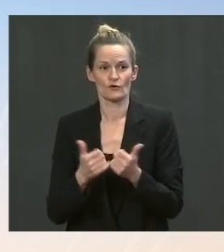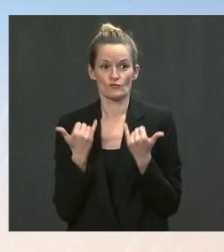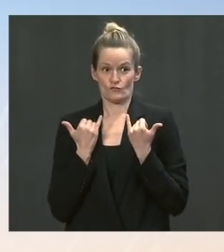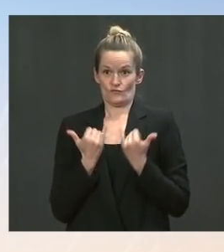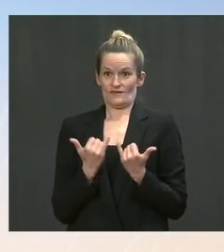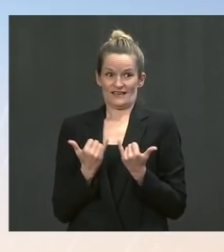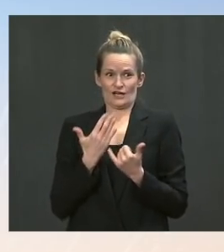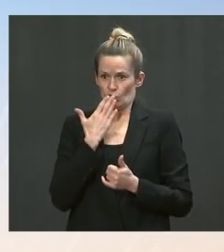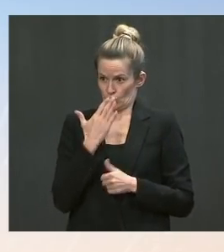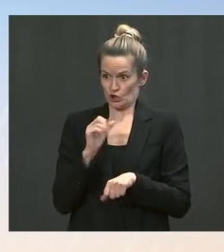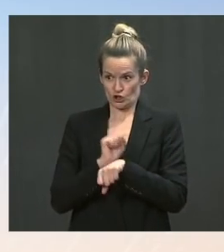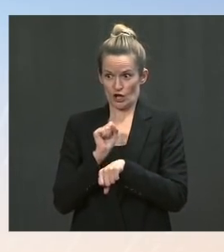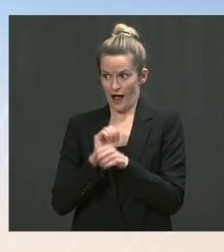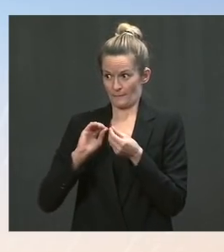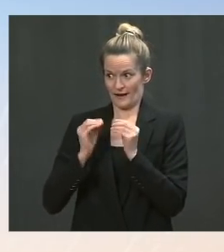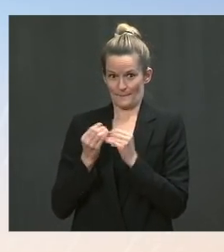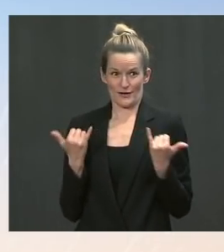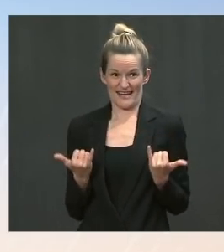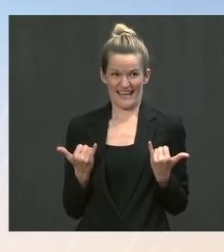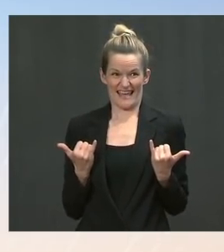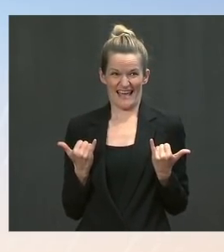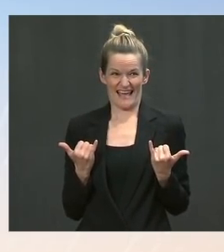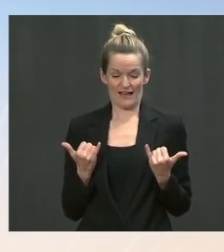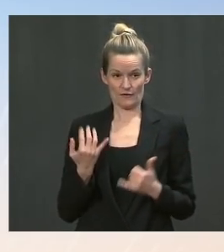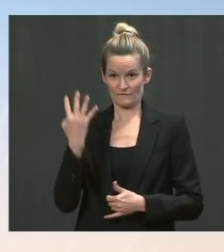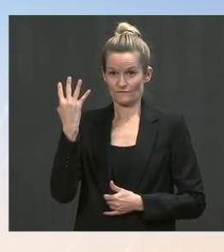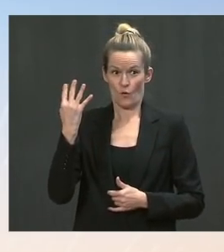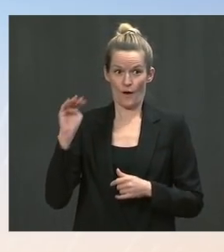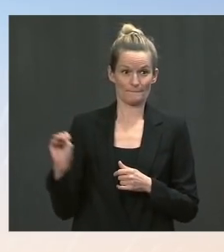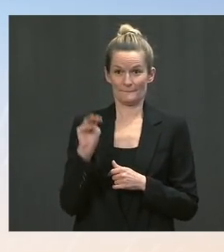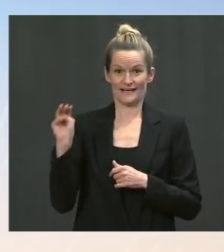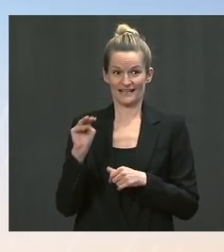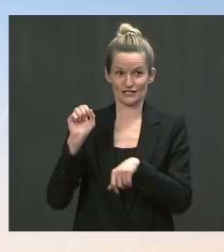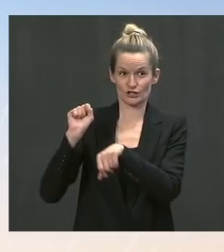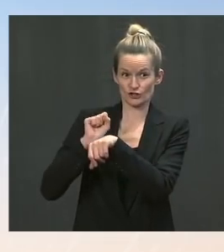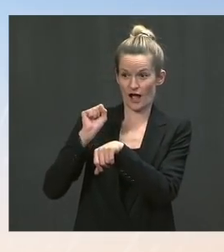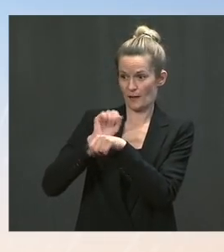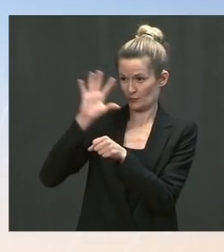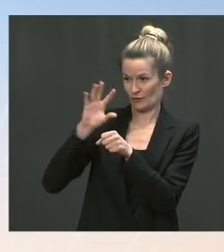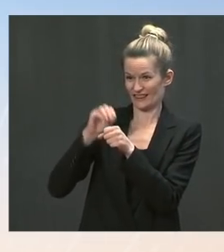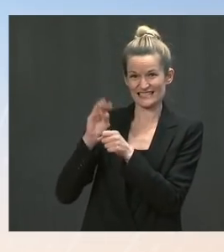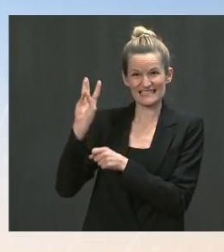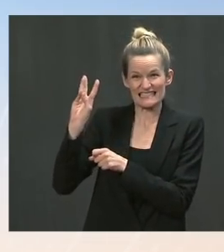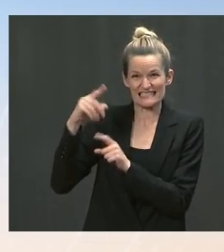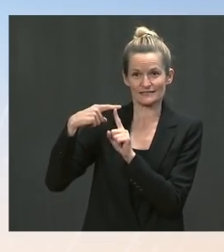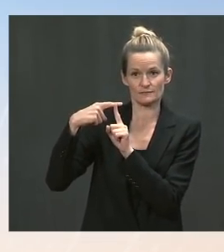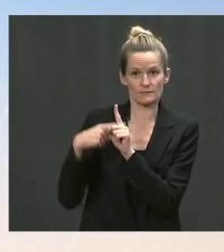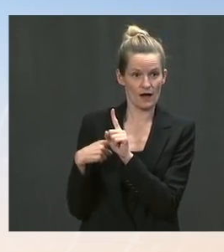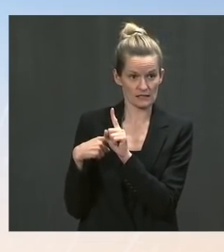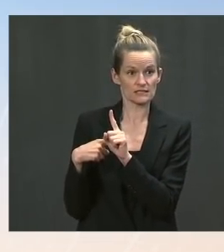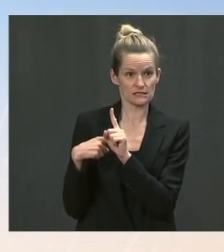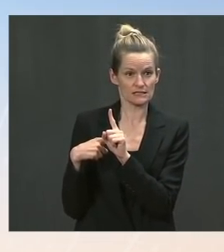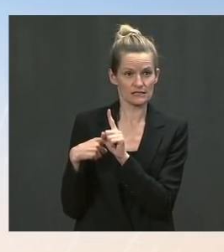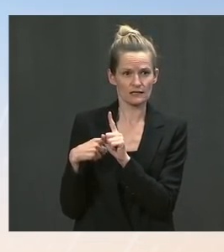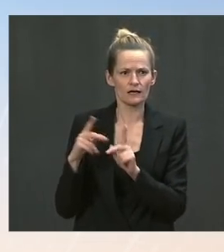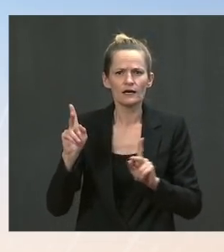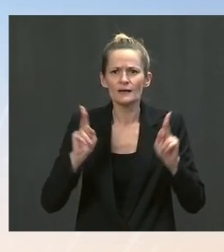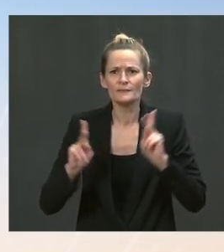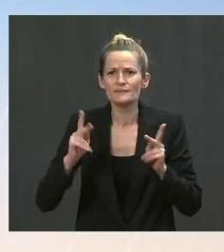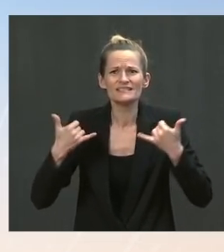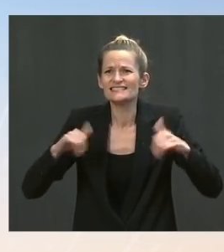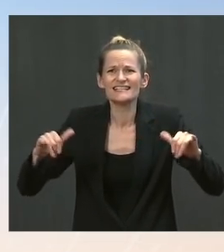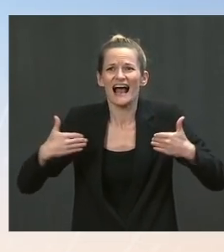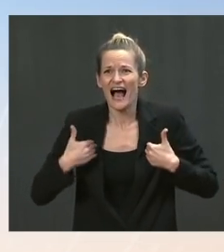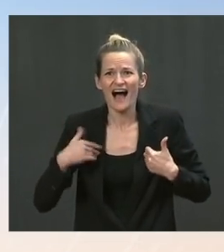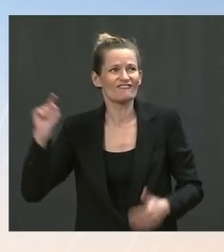even with 4 million jobs created over six months, that there are still people out of work. There are still people who don't have enough money to make ends meet. That's one of the